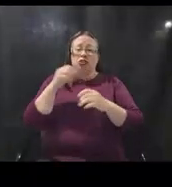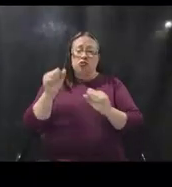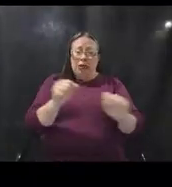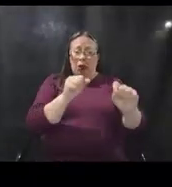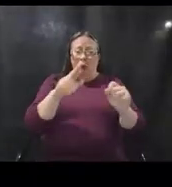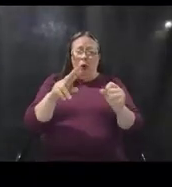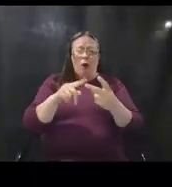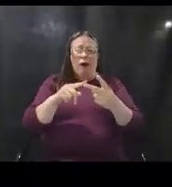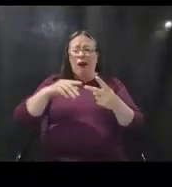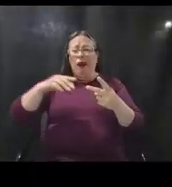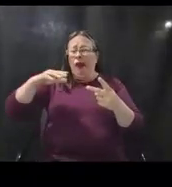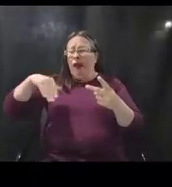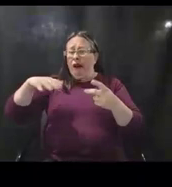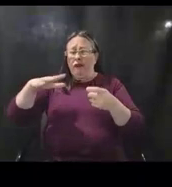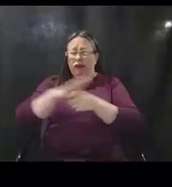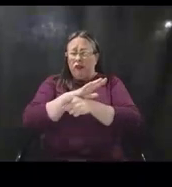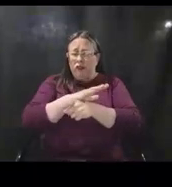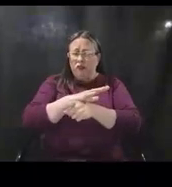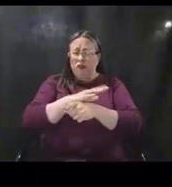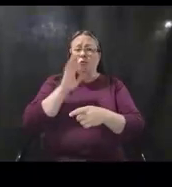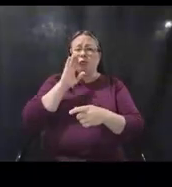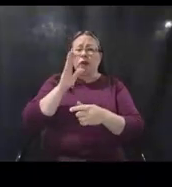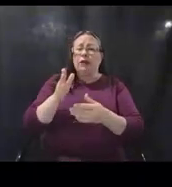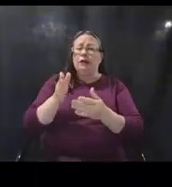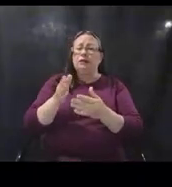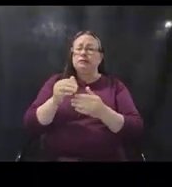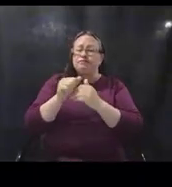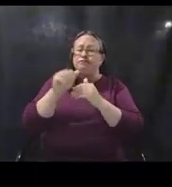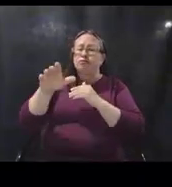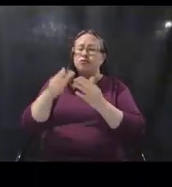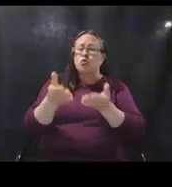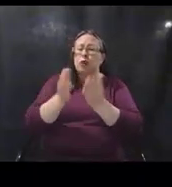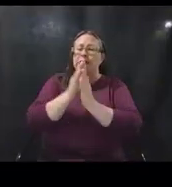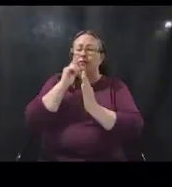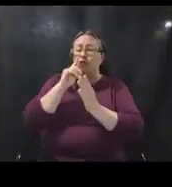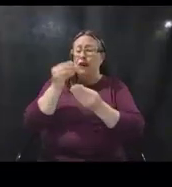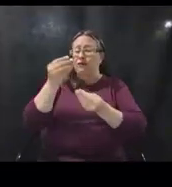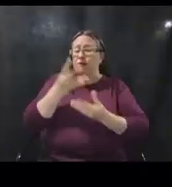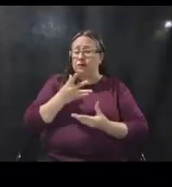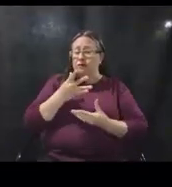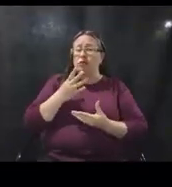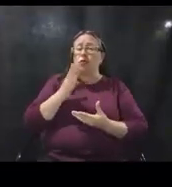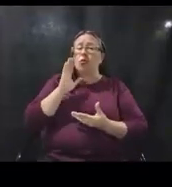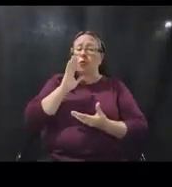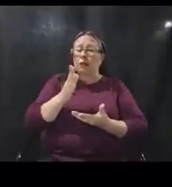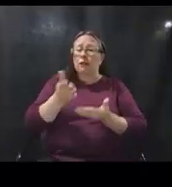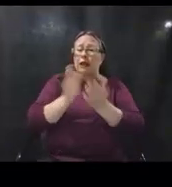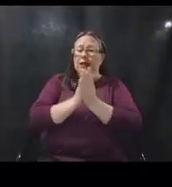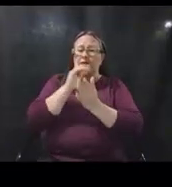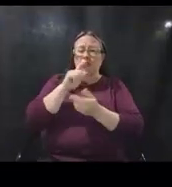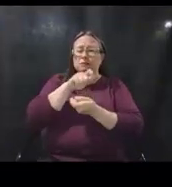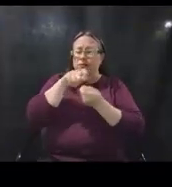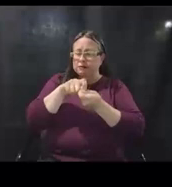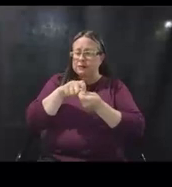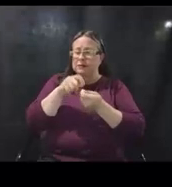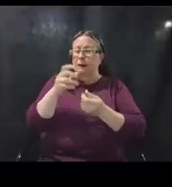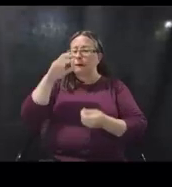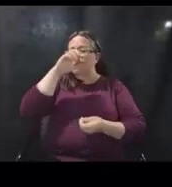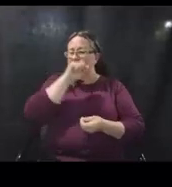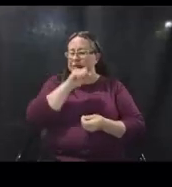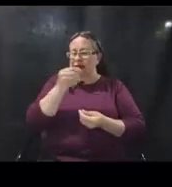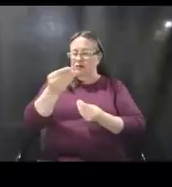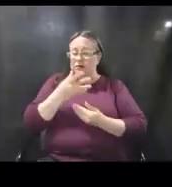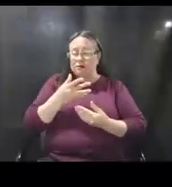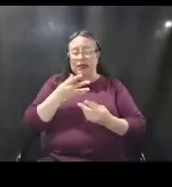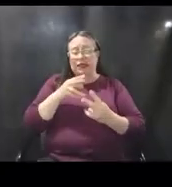incomplete, FEMA will issue a request for information requesting the specific missing information, whether that's the